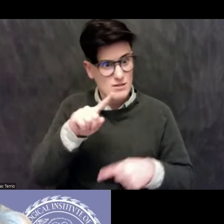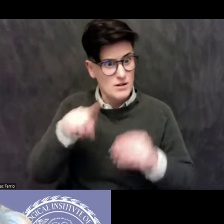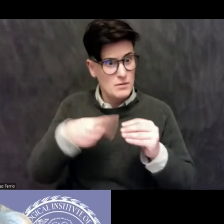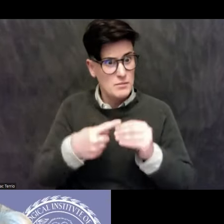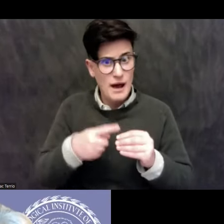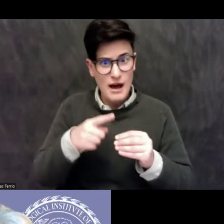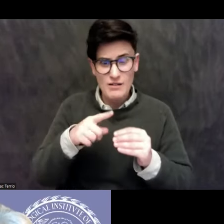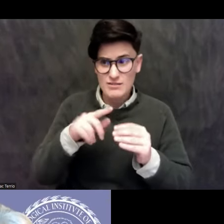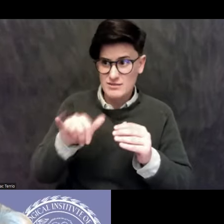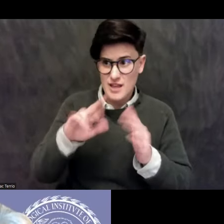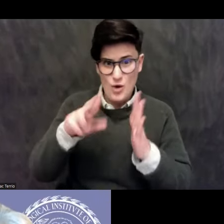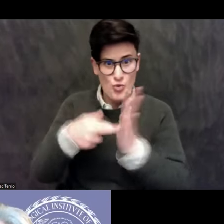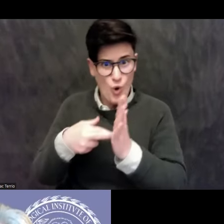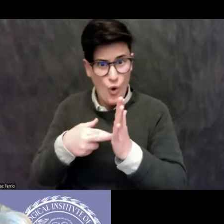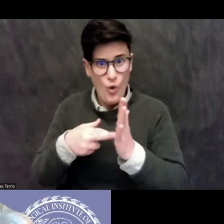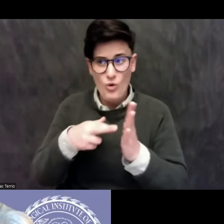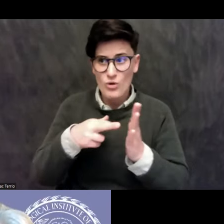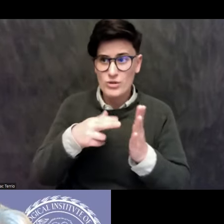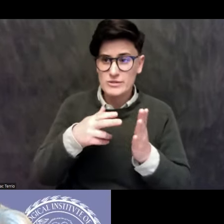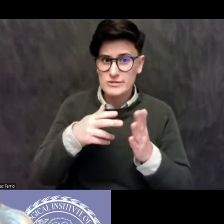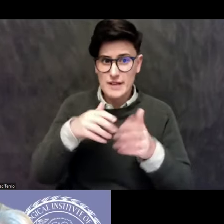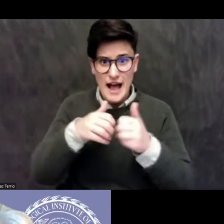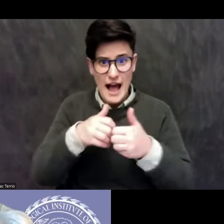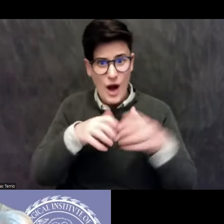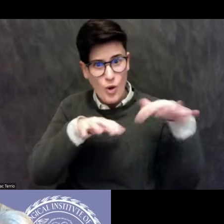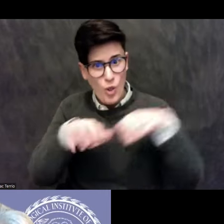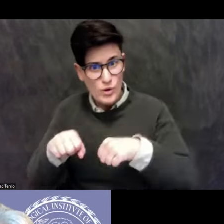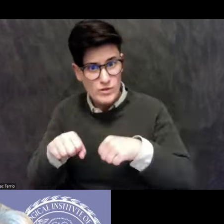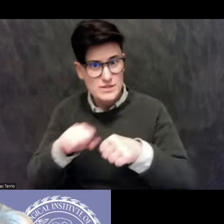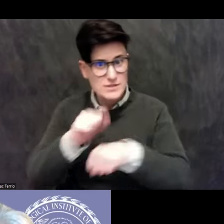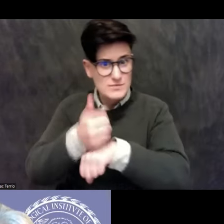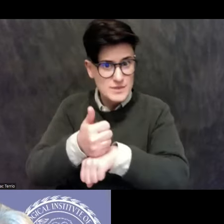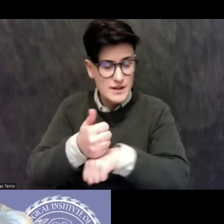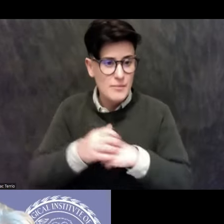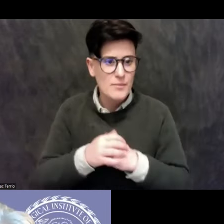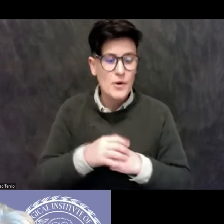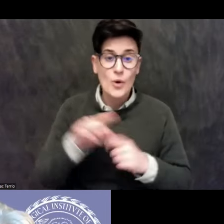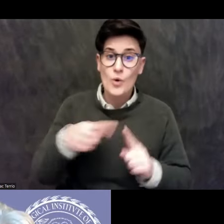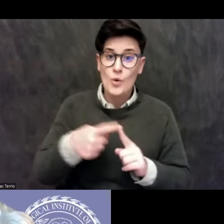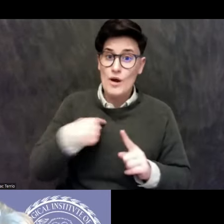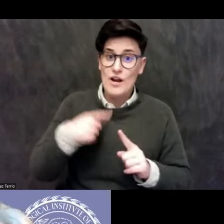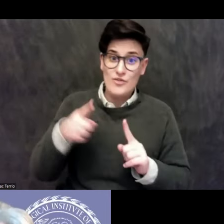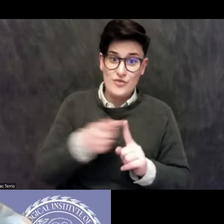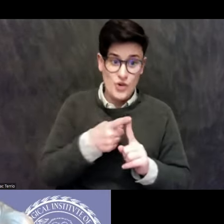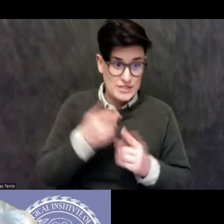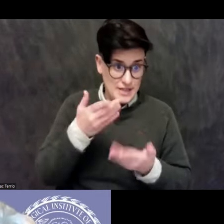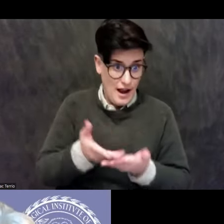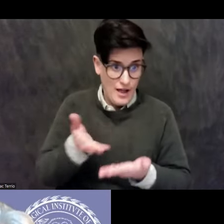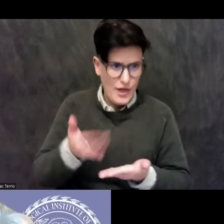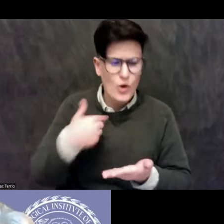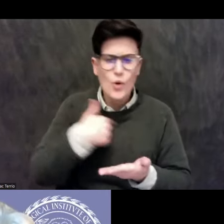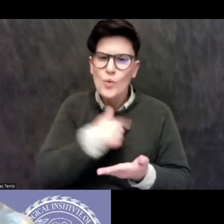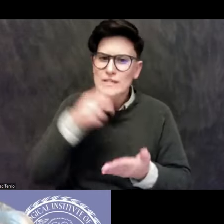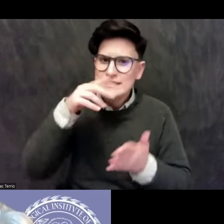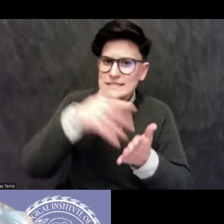the unfolding of colonialism? And so when I first got there, we were studying in an earlier period, the formative to